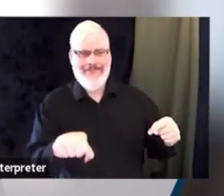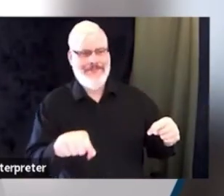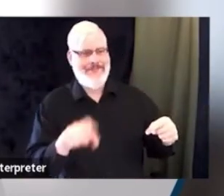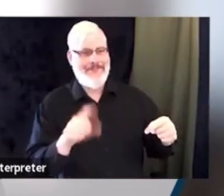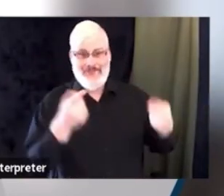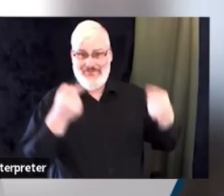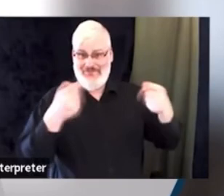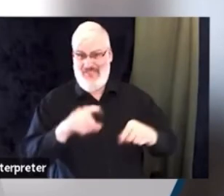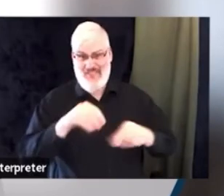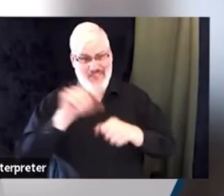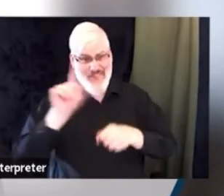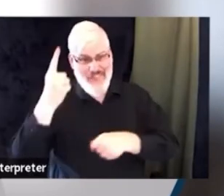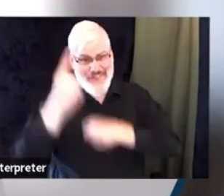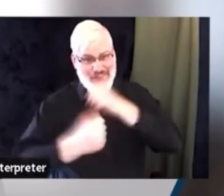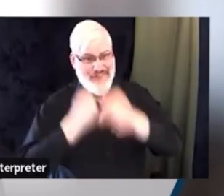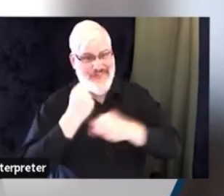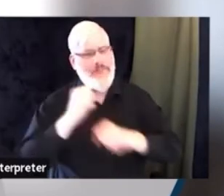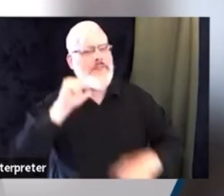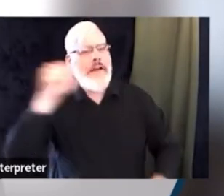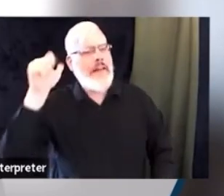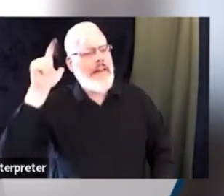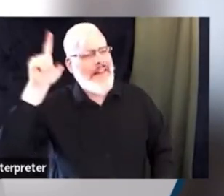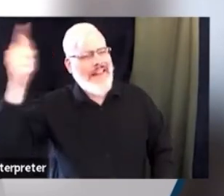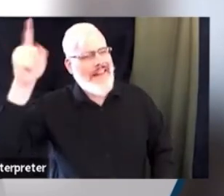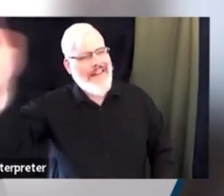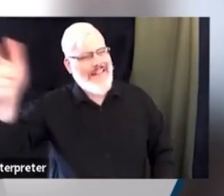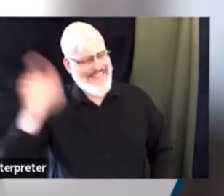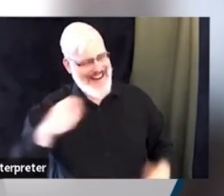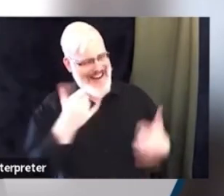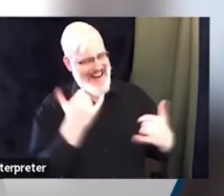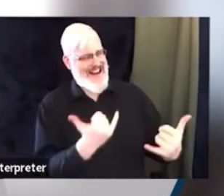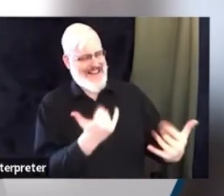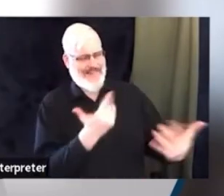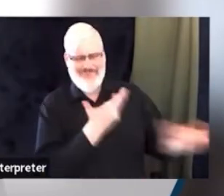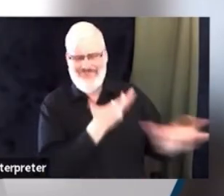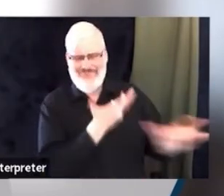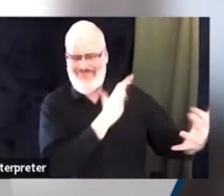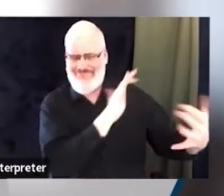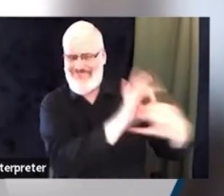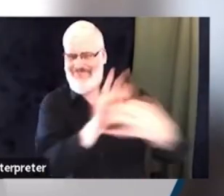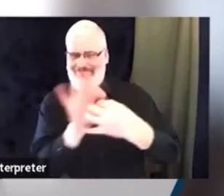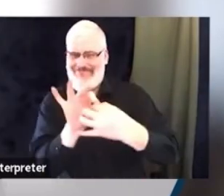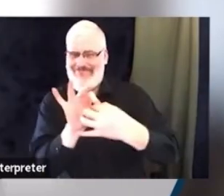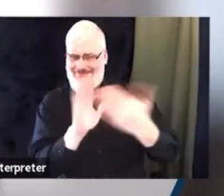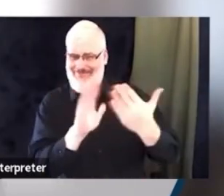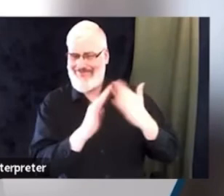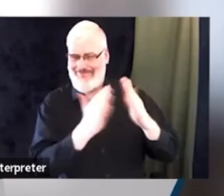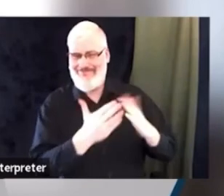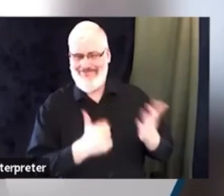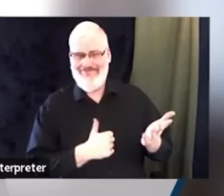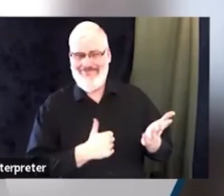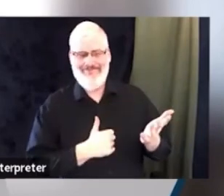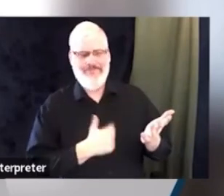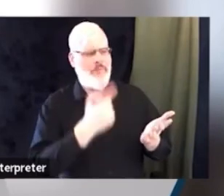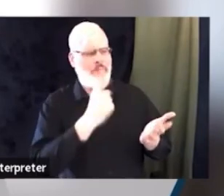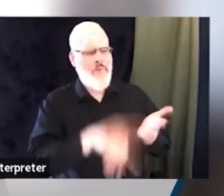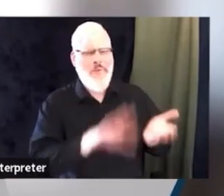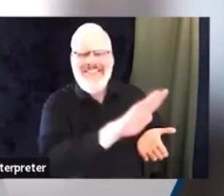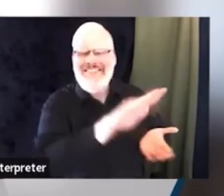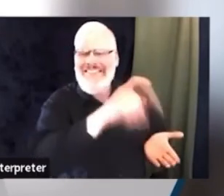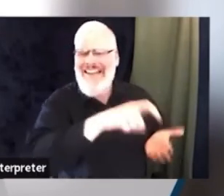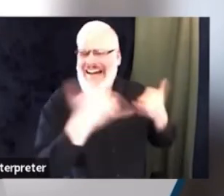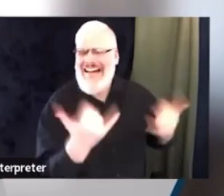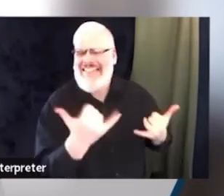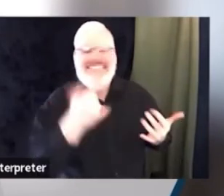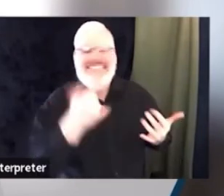a starting place. Where are we right now and help us formulate those plans. I also think it's important to any time